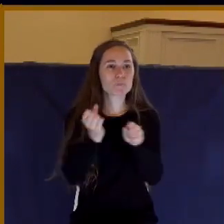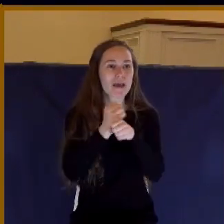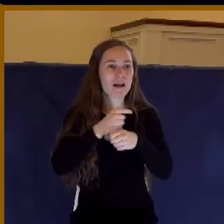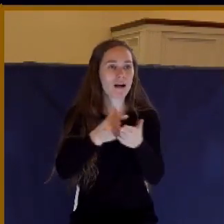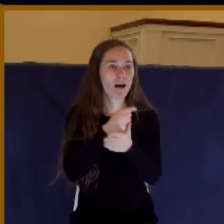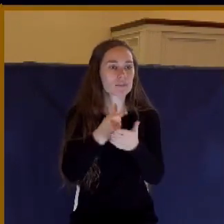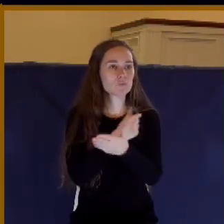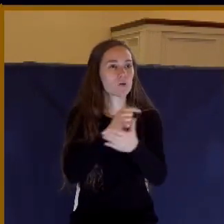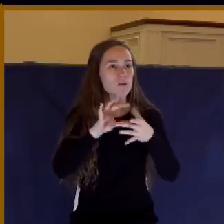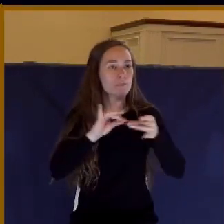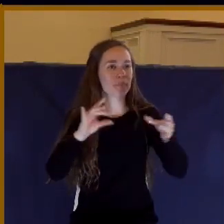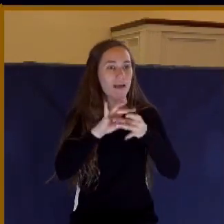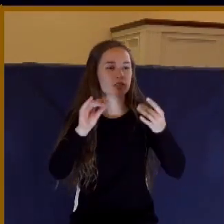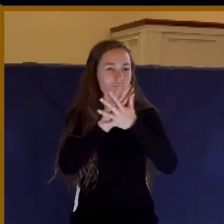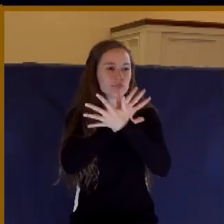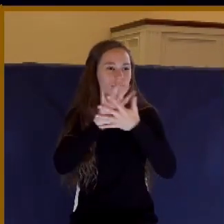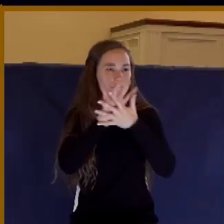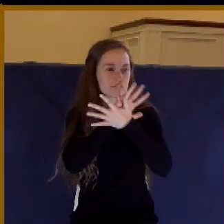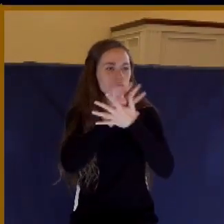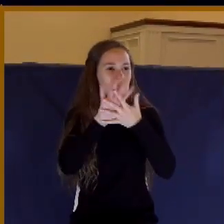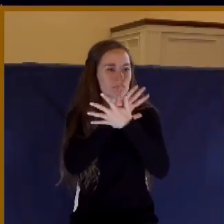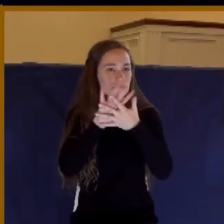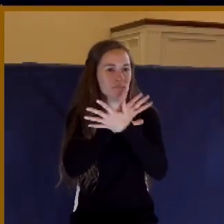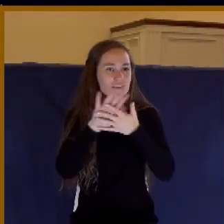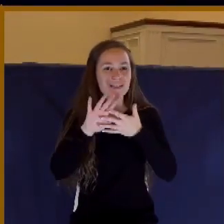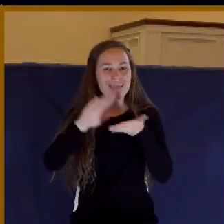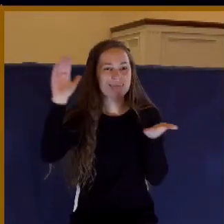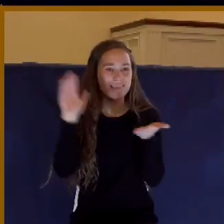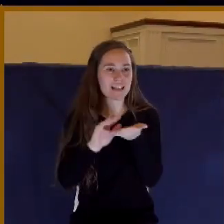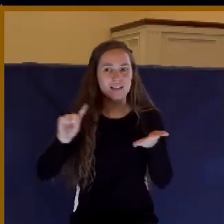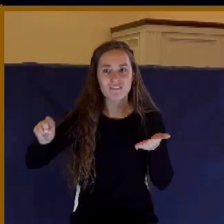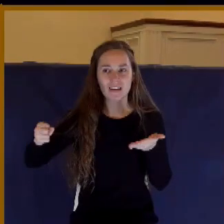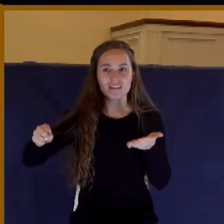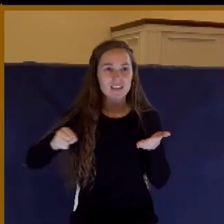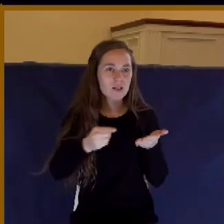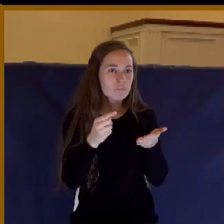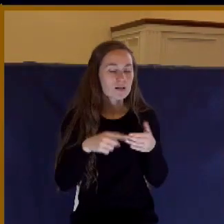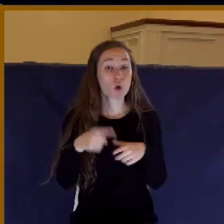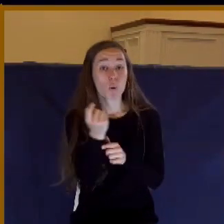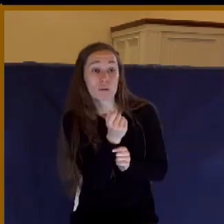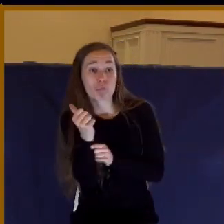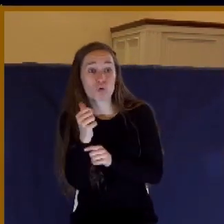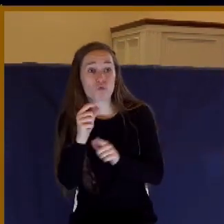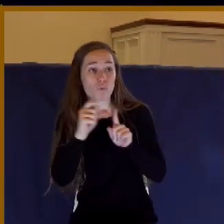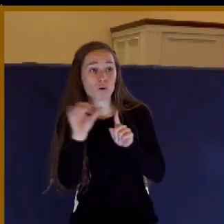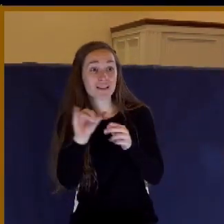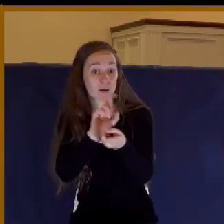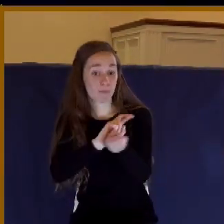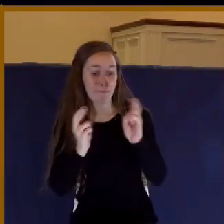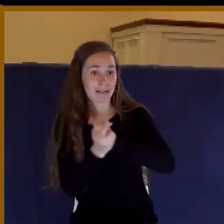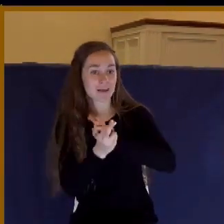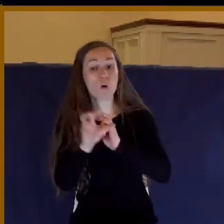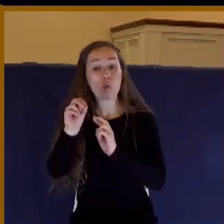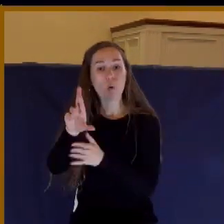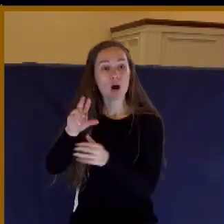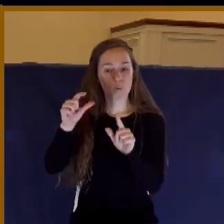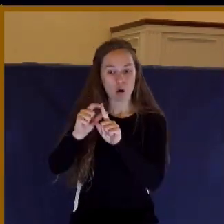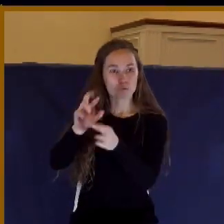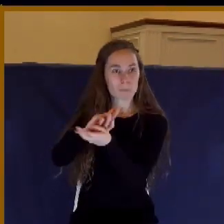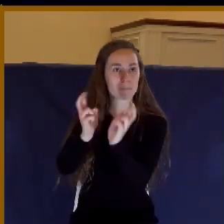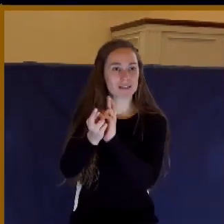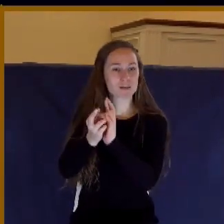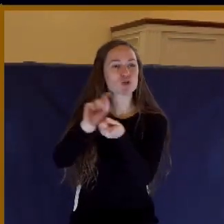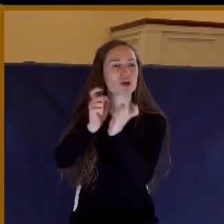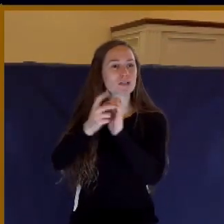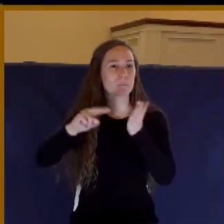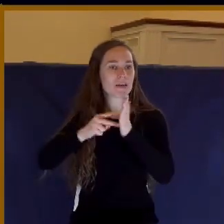to make it less offensive. We remove words like repentance, or we change the meaning of it. We say, well,